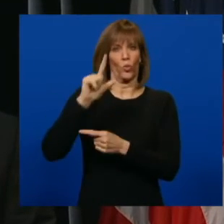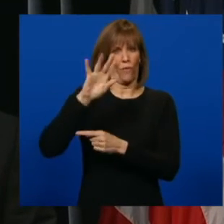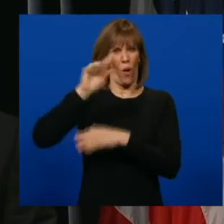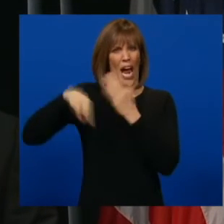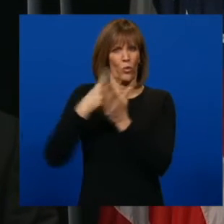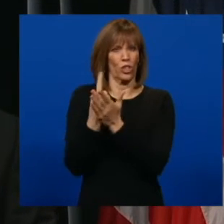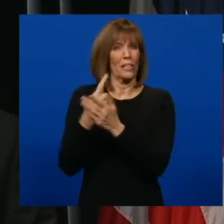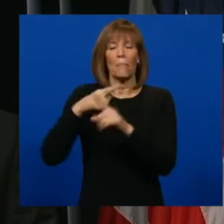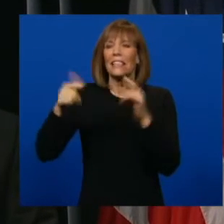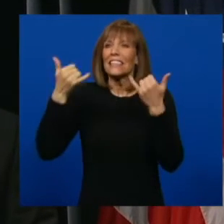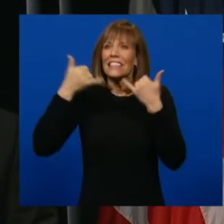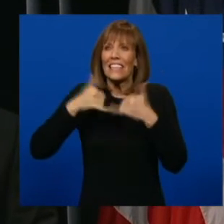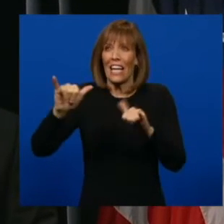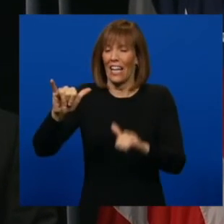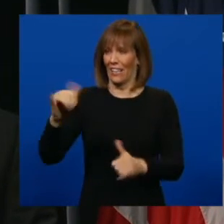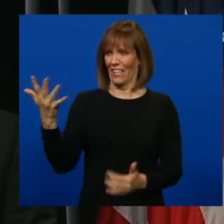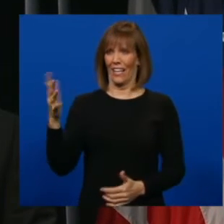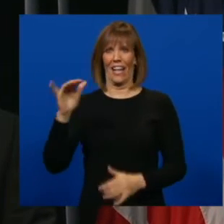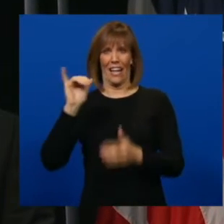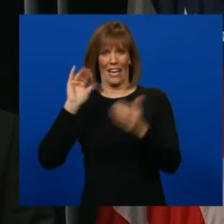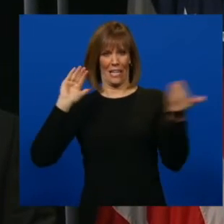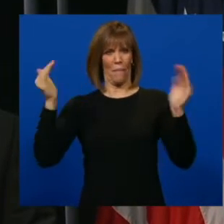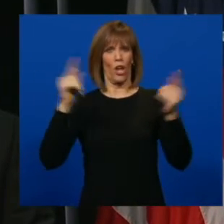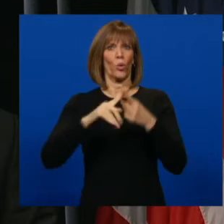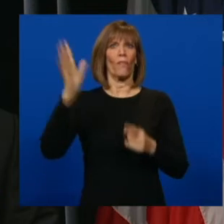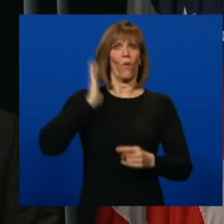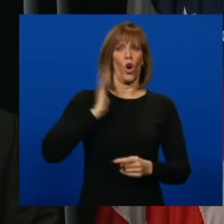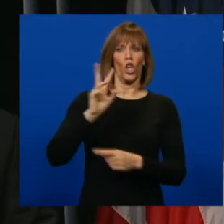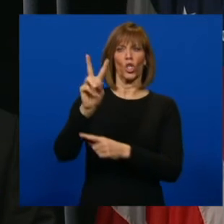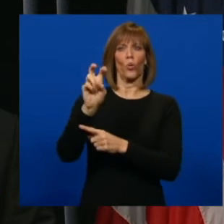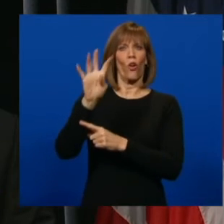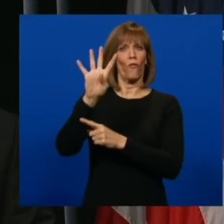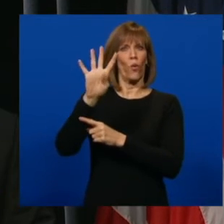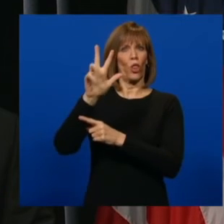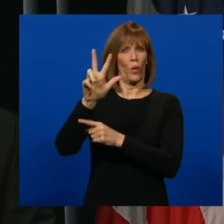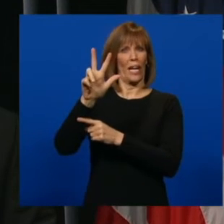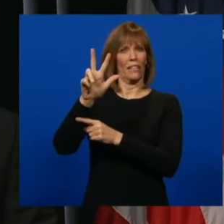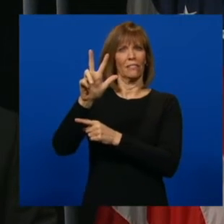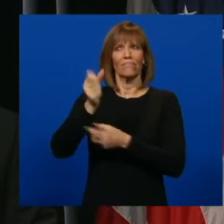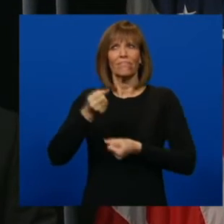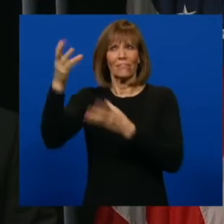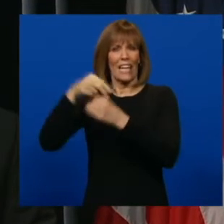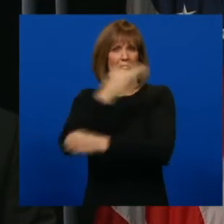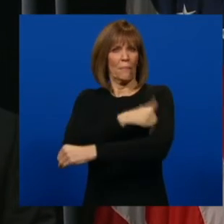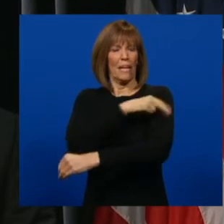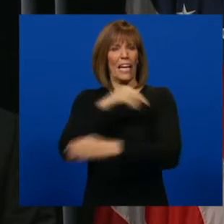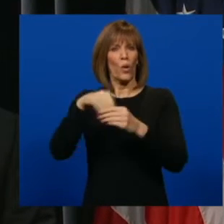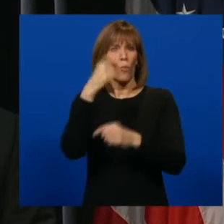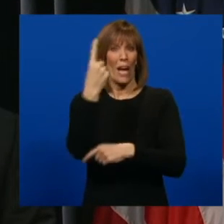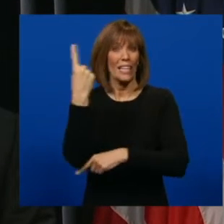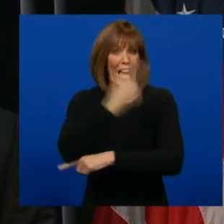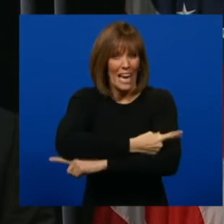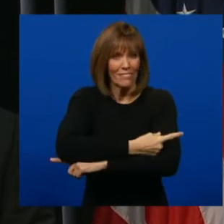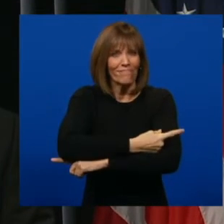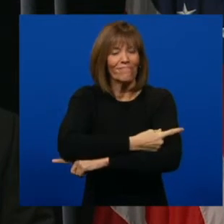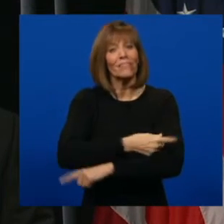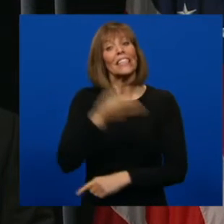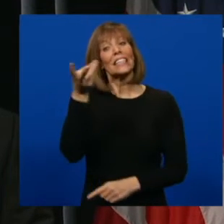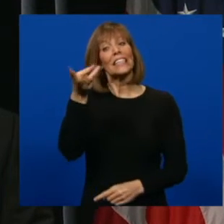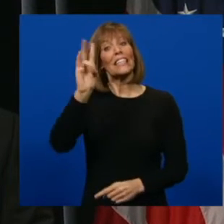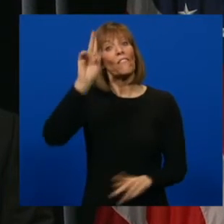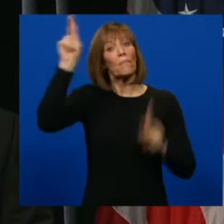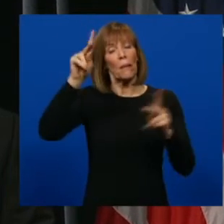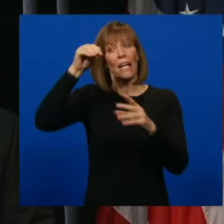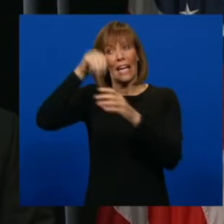that's down from a high of 243 in mid-November. 67 patients were in the